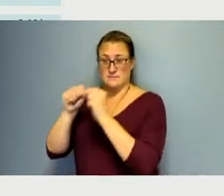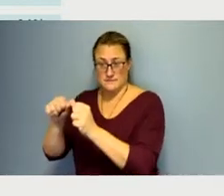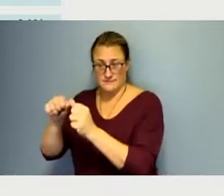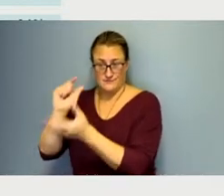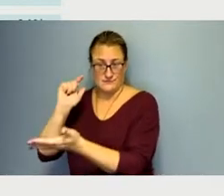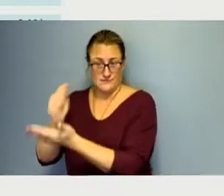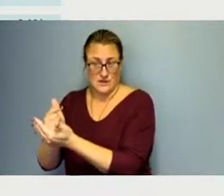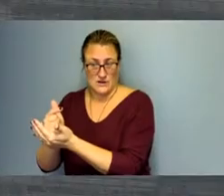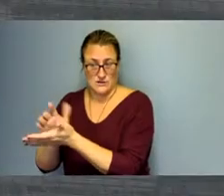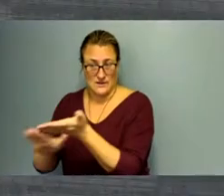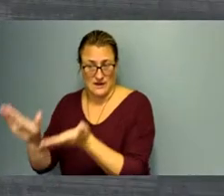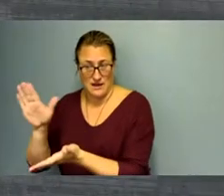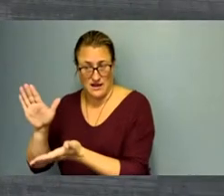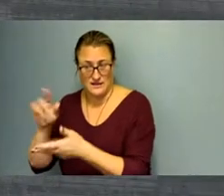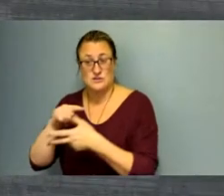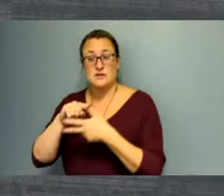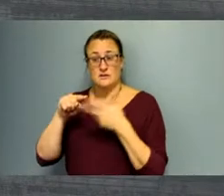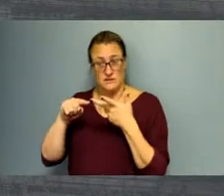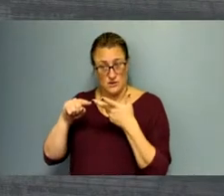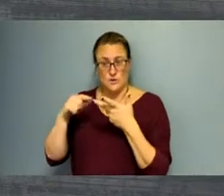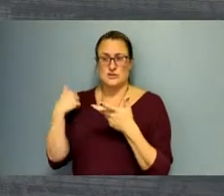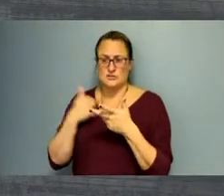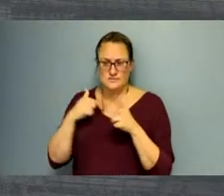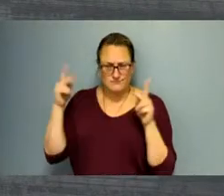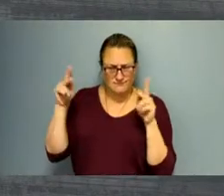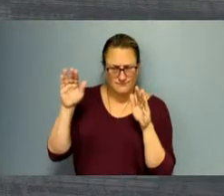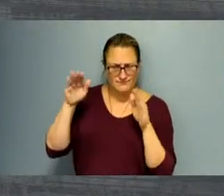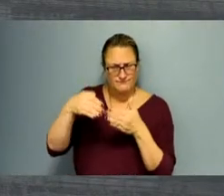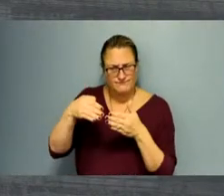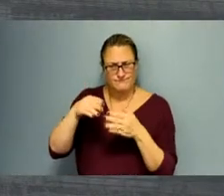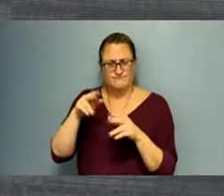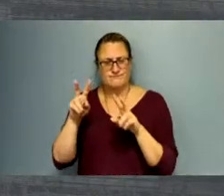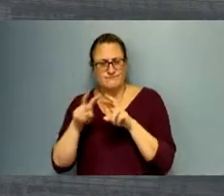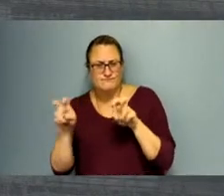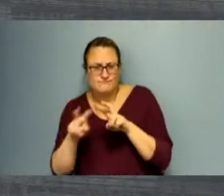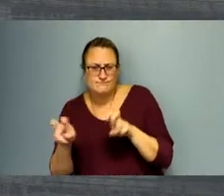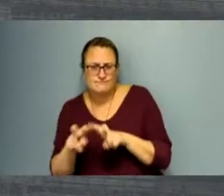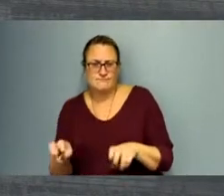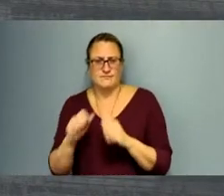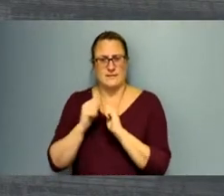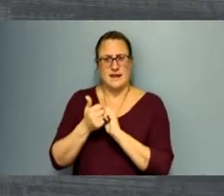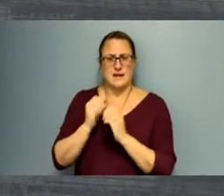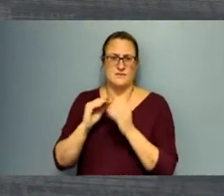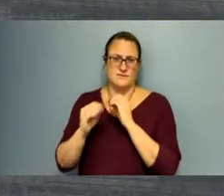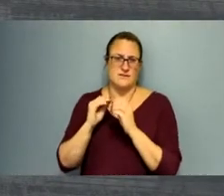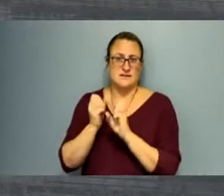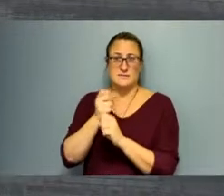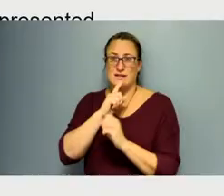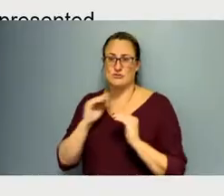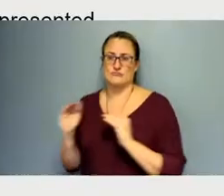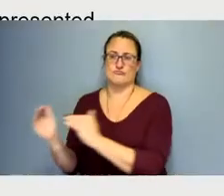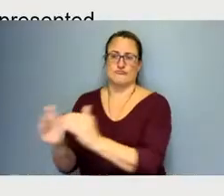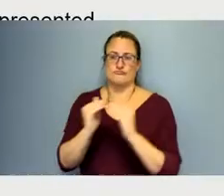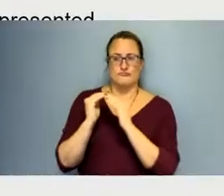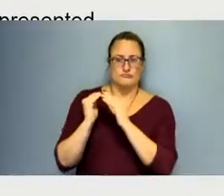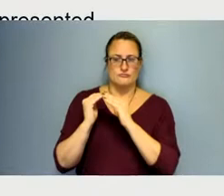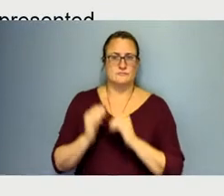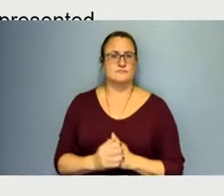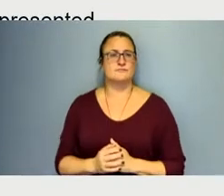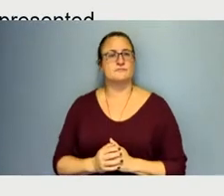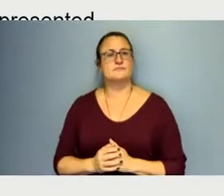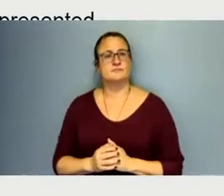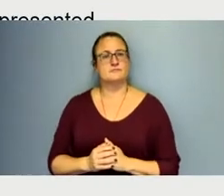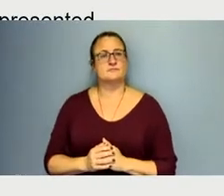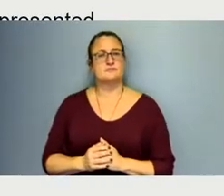And so we are going to be working on that to ensure that all residents within the county have the same opportunities. Next slide. And here's